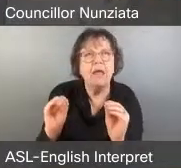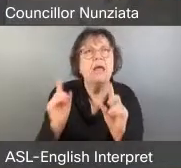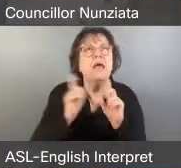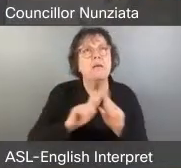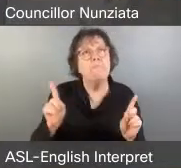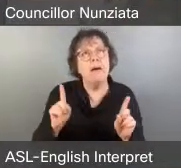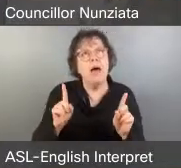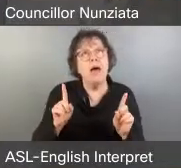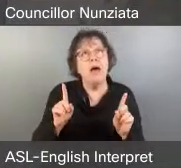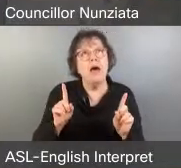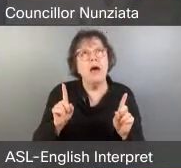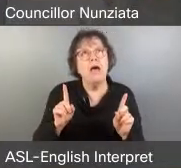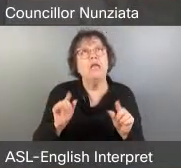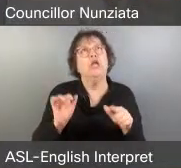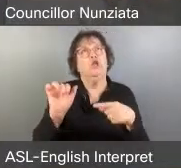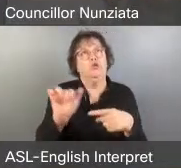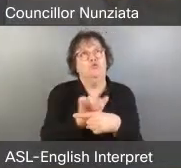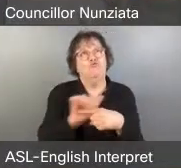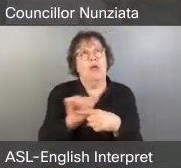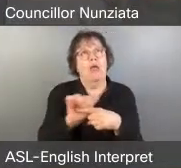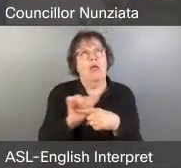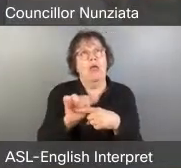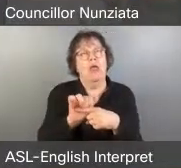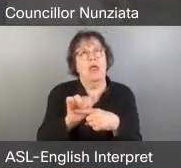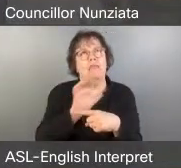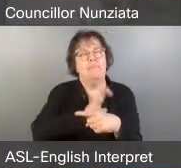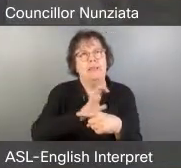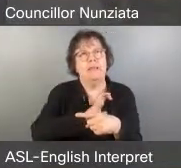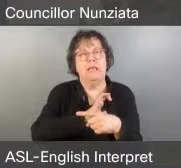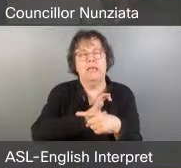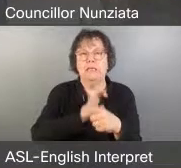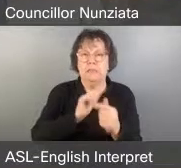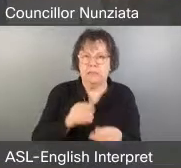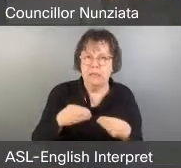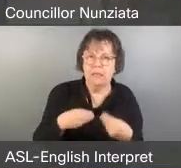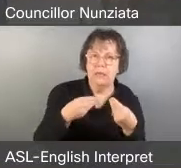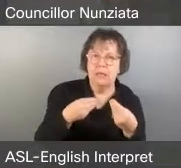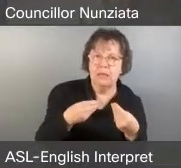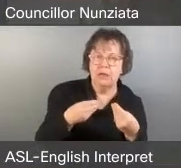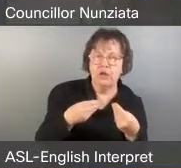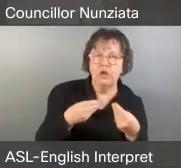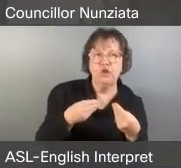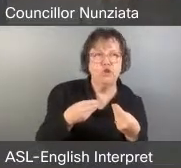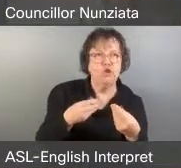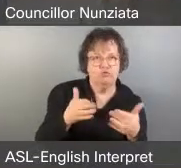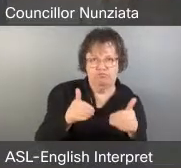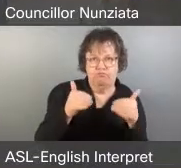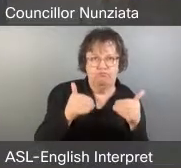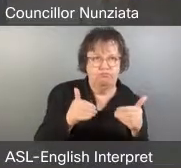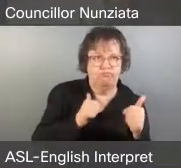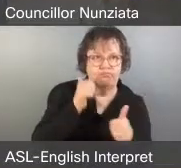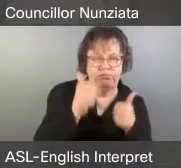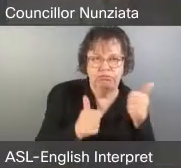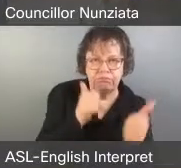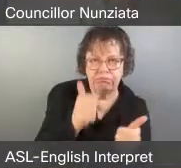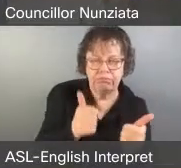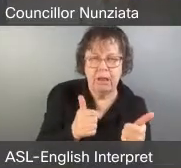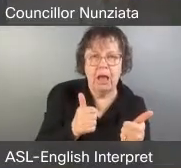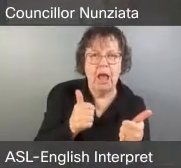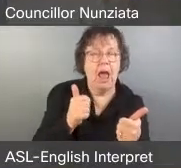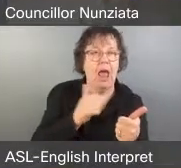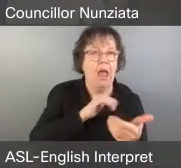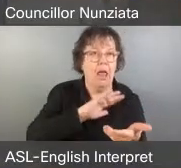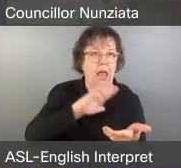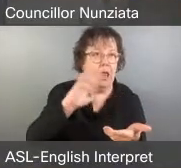perceived threat. Give them a gun and send them into a situation where a person is experiencing a mental health crisis.